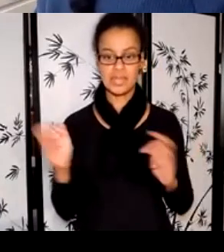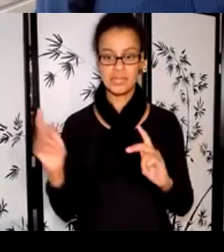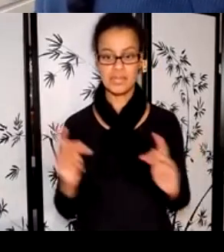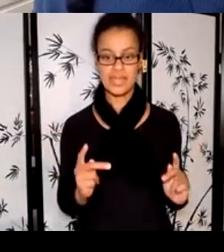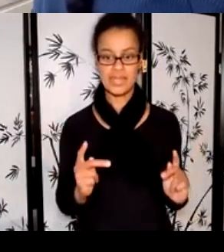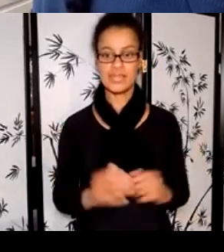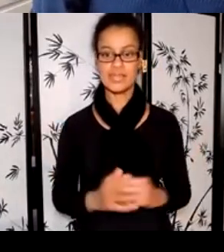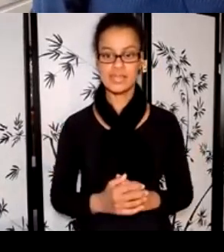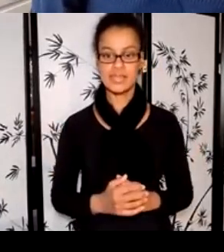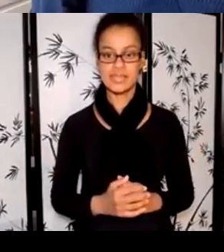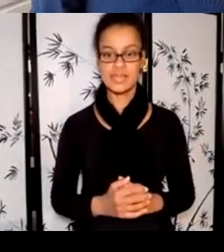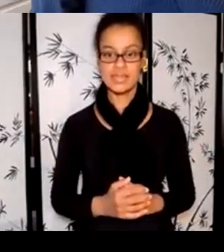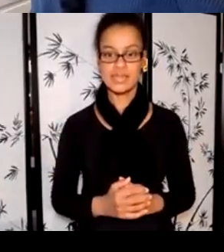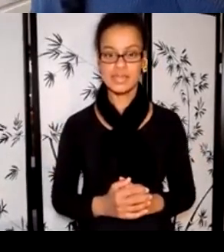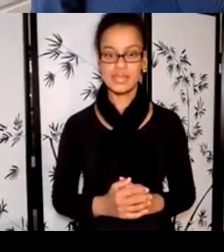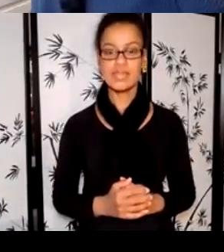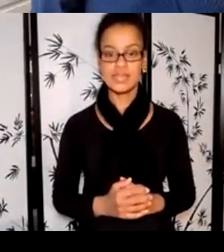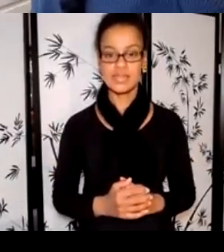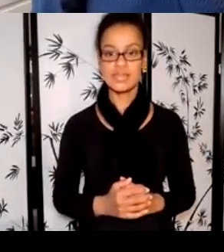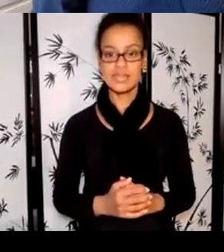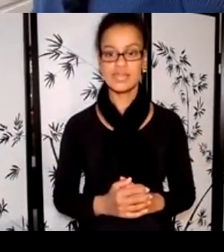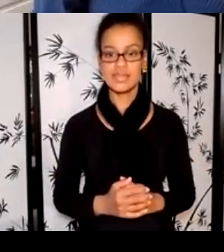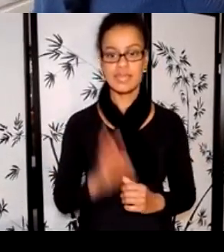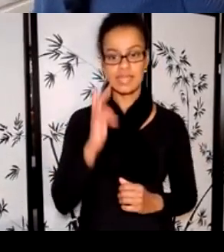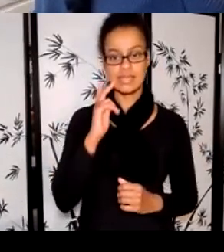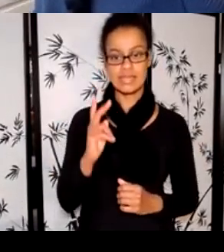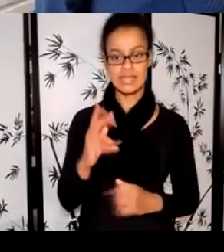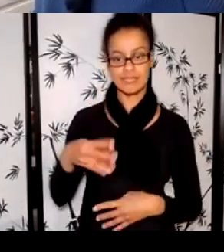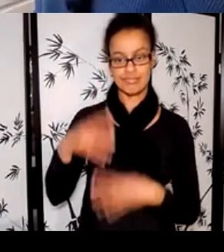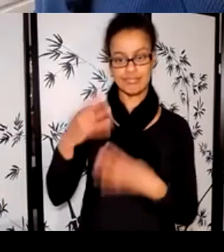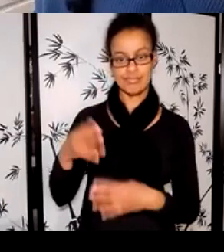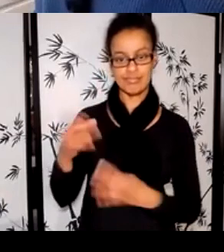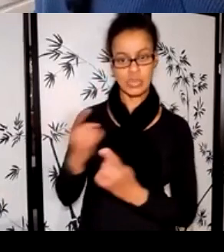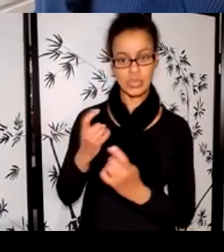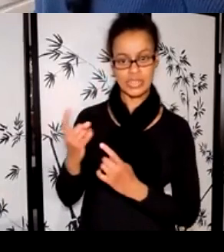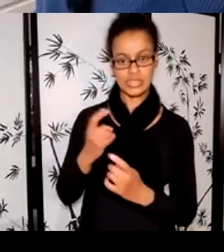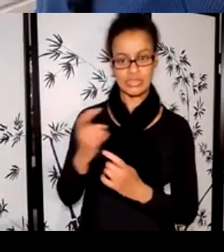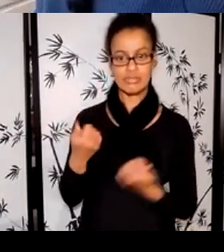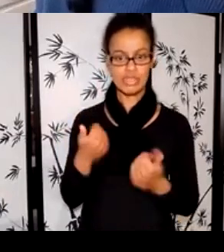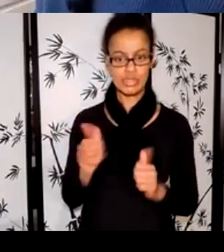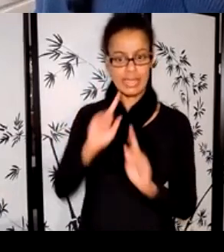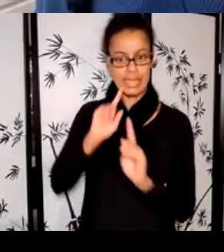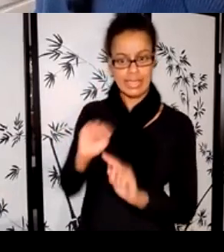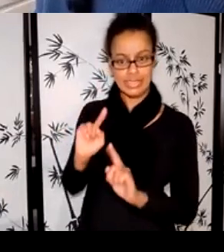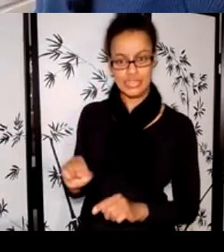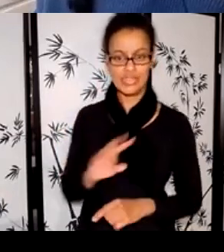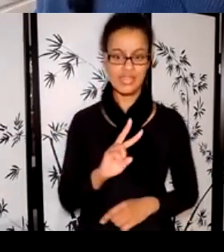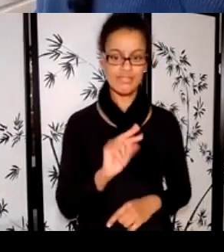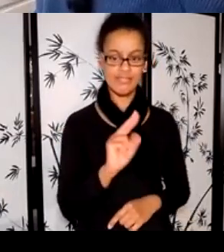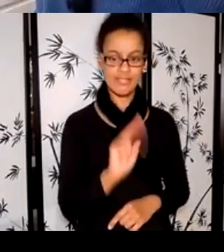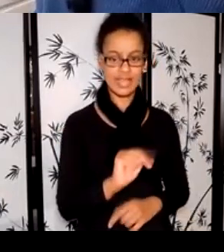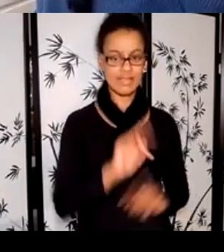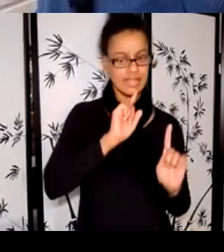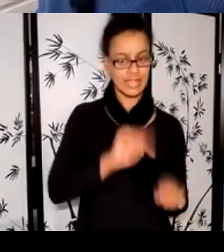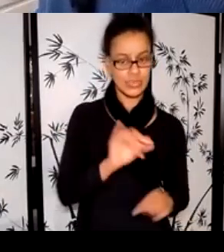And I'm doing my best to answer questions and I see Van is as well. If at the end of the presentation, we've missed your